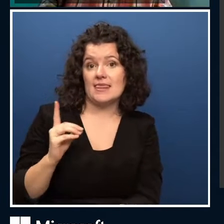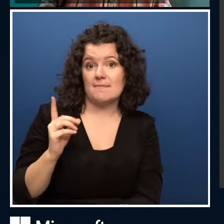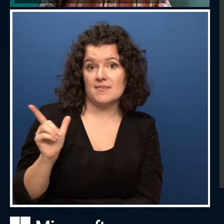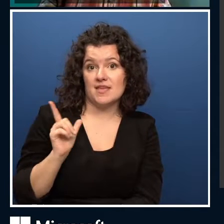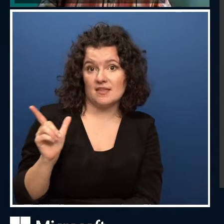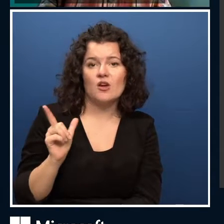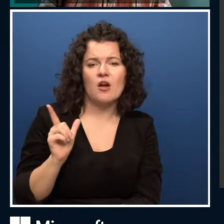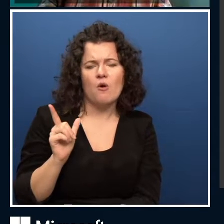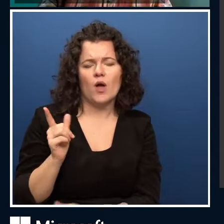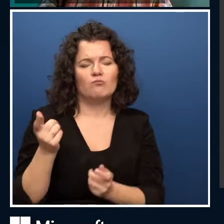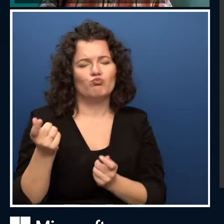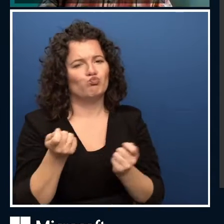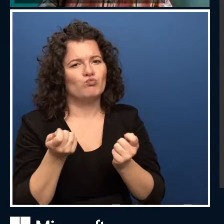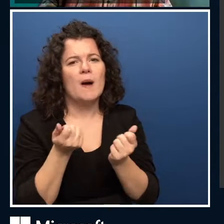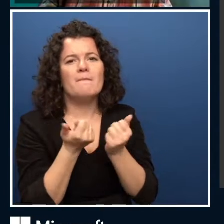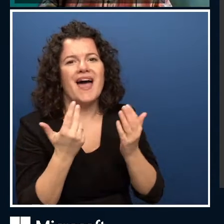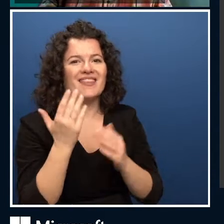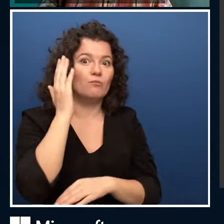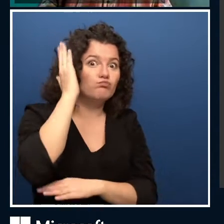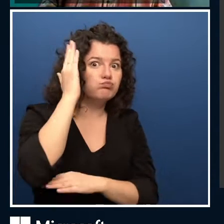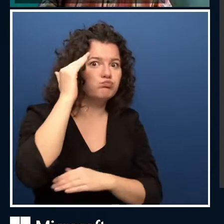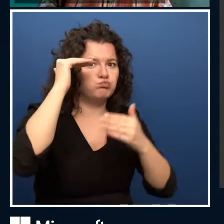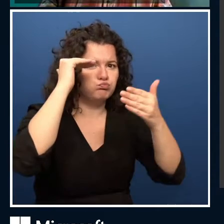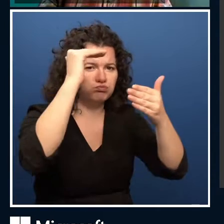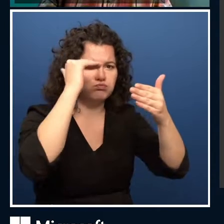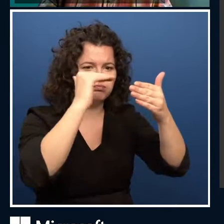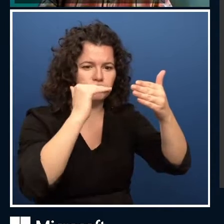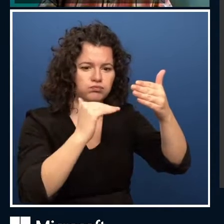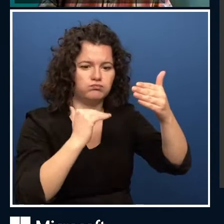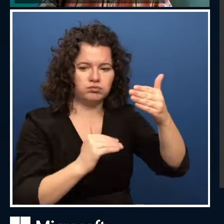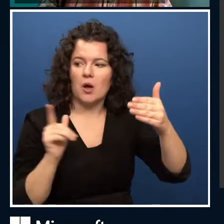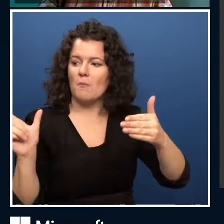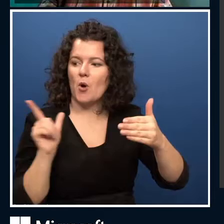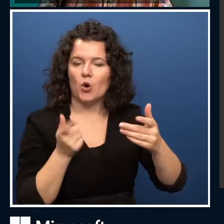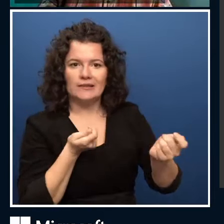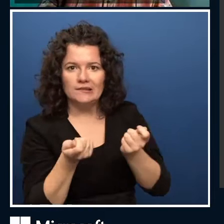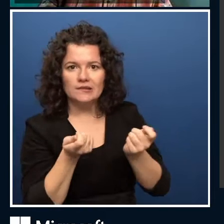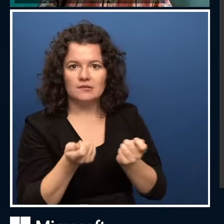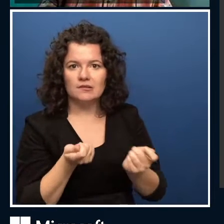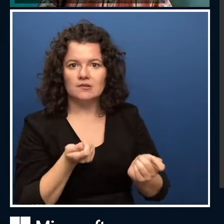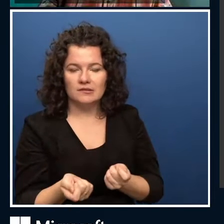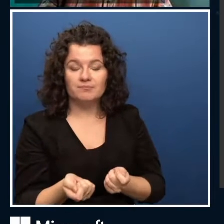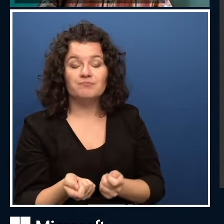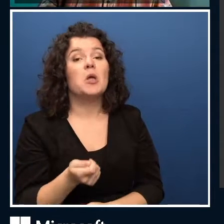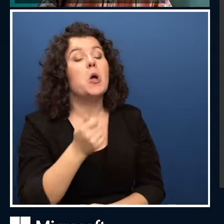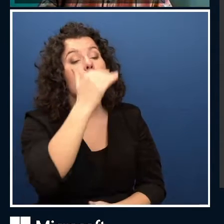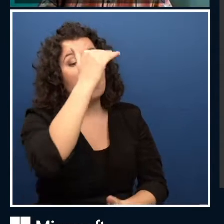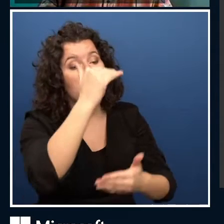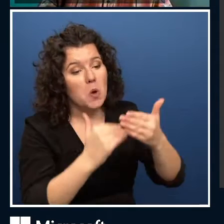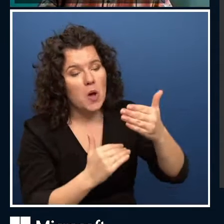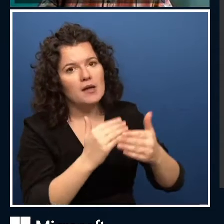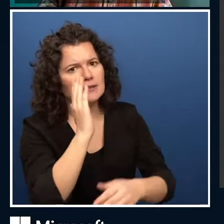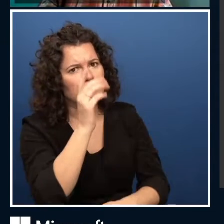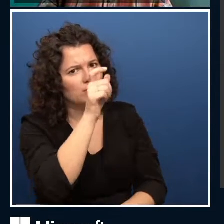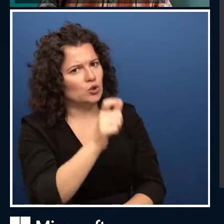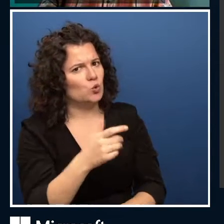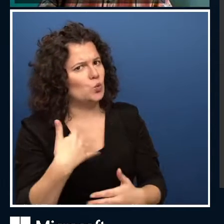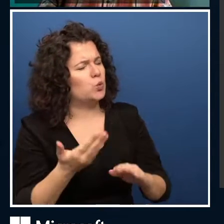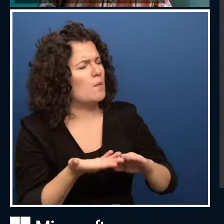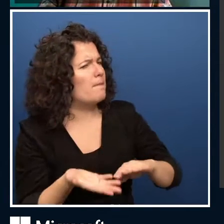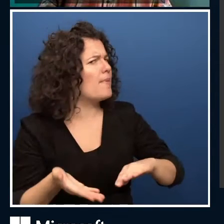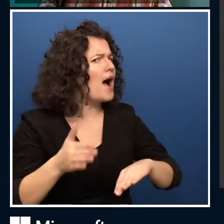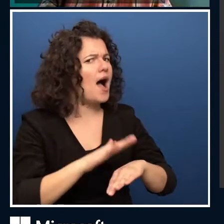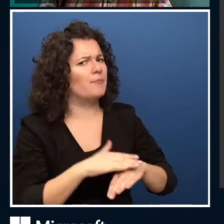then we're going to pass over to some of our expert speakers. When we get a minute with those speakers, we would love to get your questions